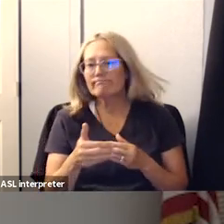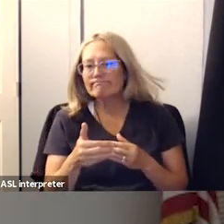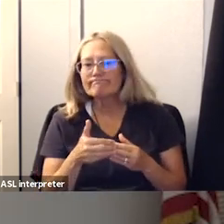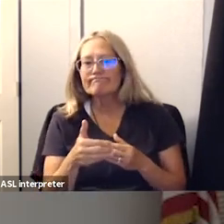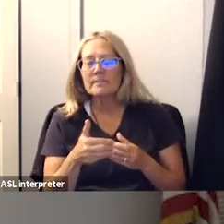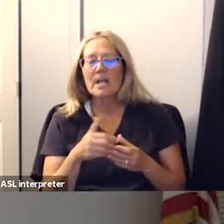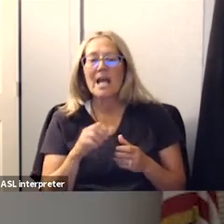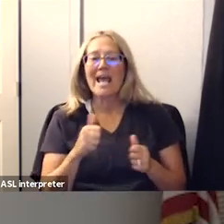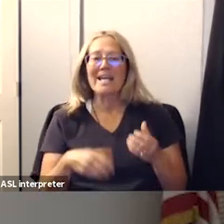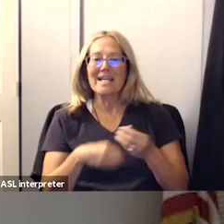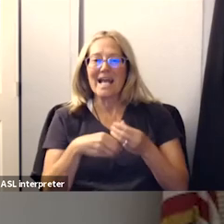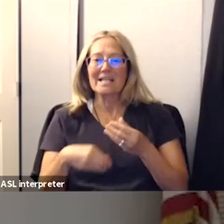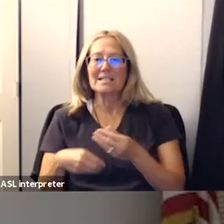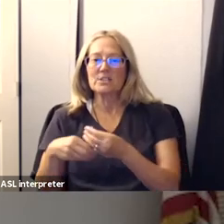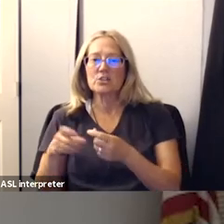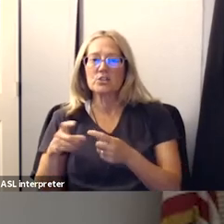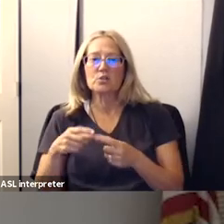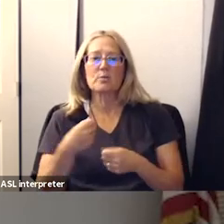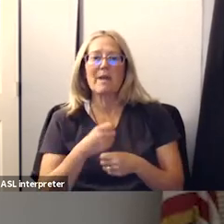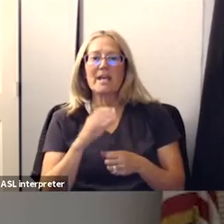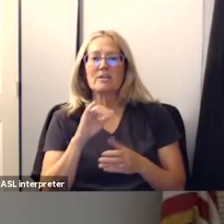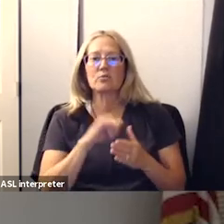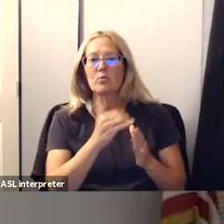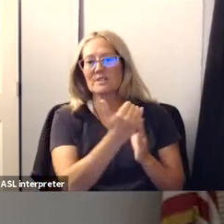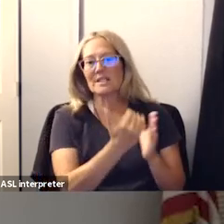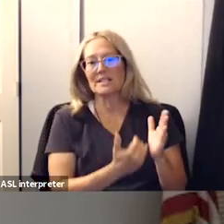additions you would like to make to these lists